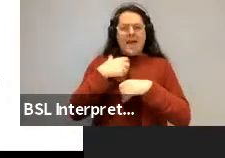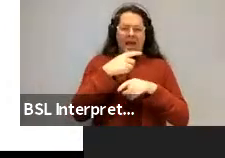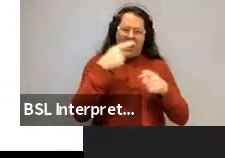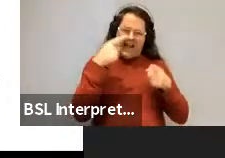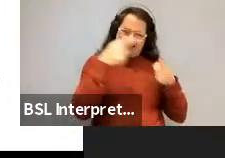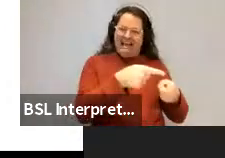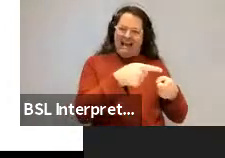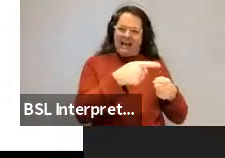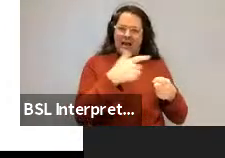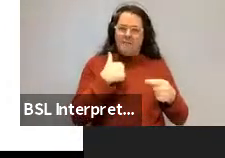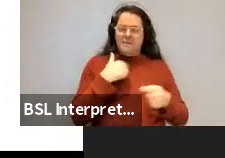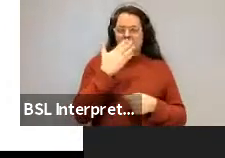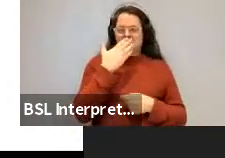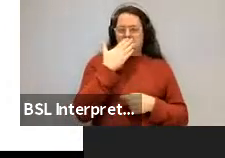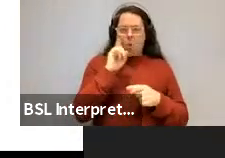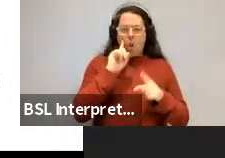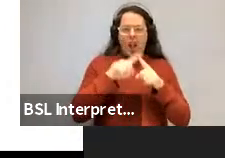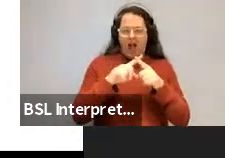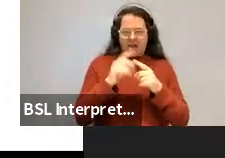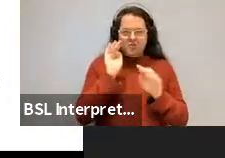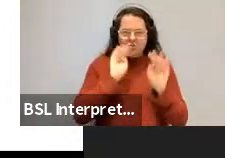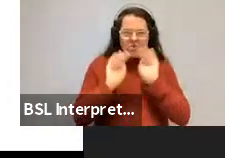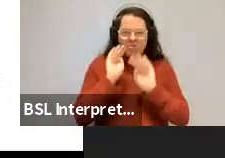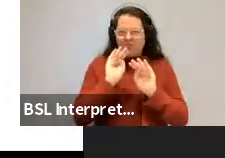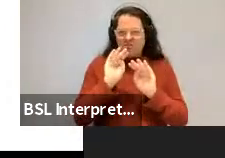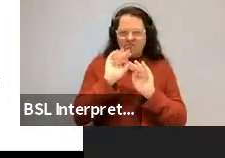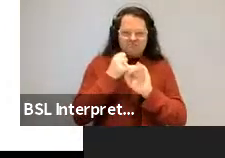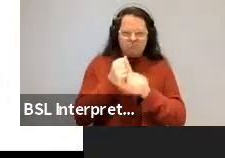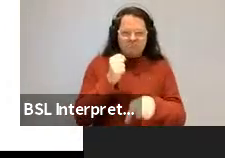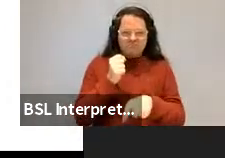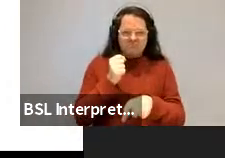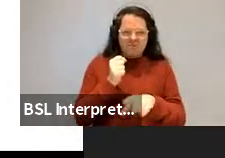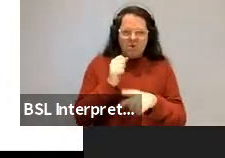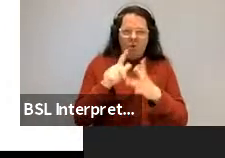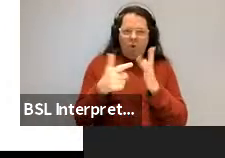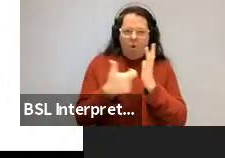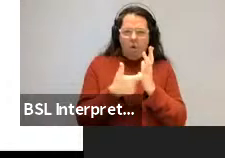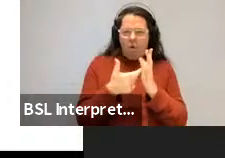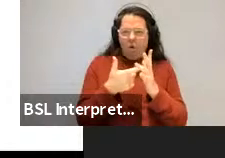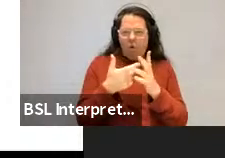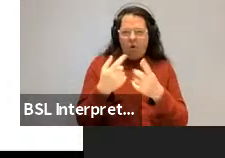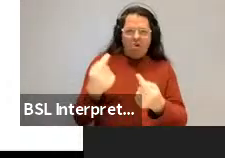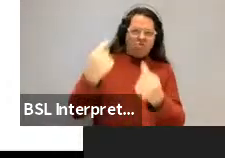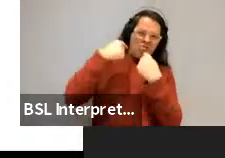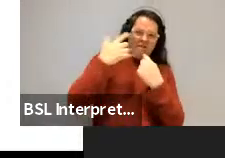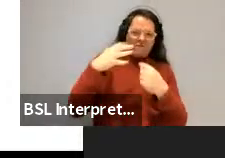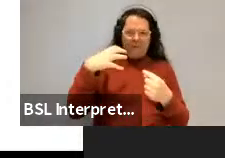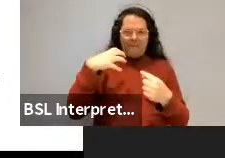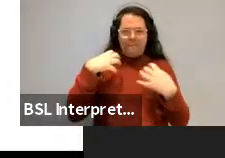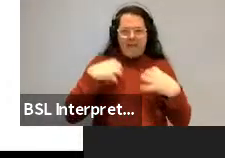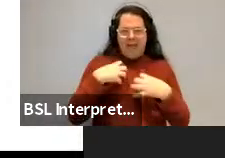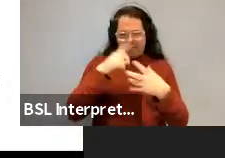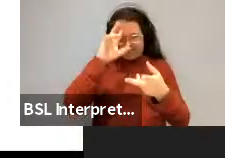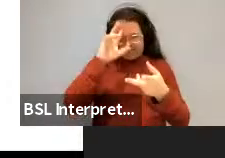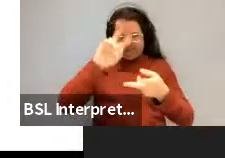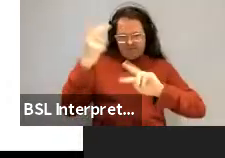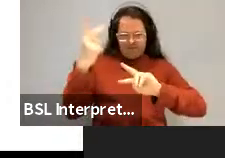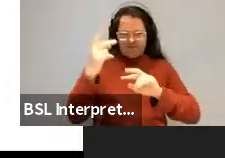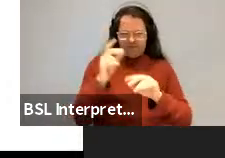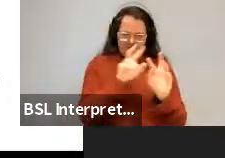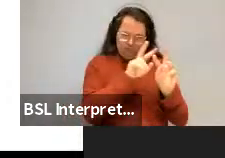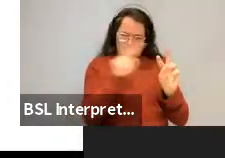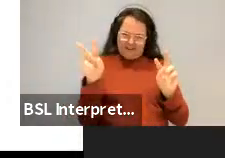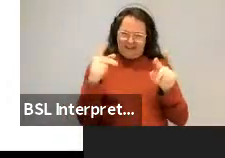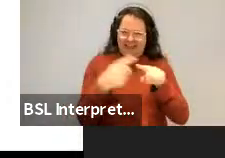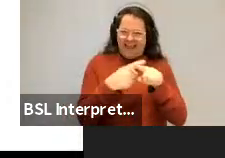to think of something sort of funny here, which is maybe maybe the law is to help the squirrels who were attacked by the mayor, you know, which is not what was intended, but it is kind of